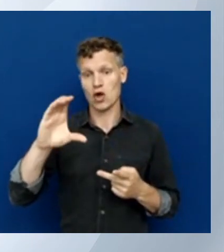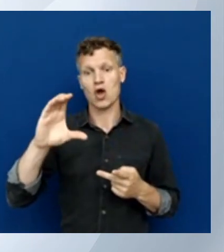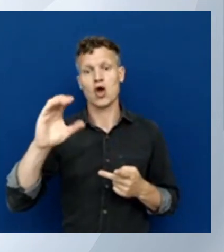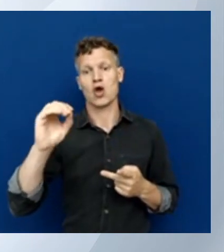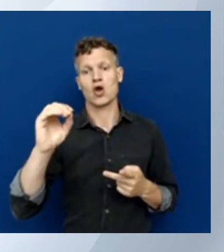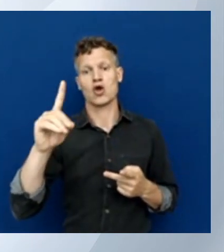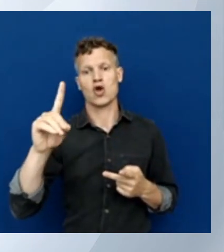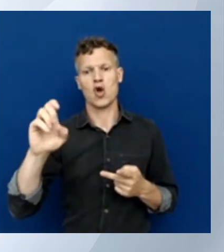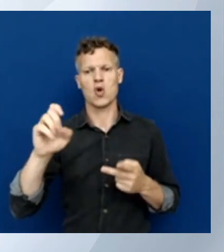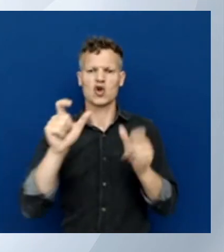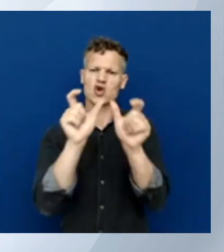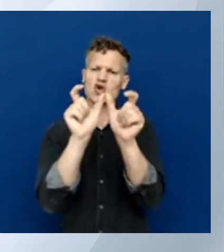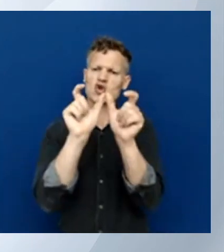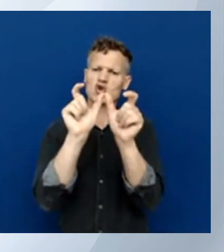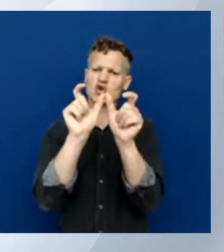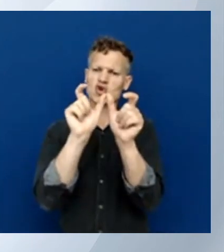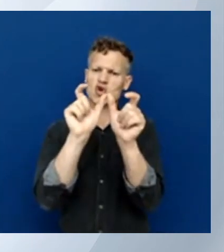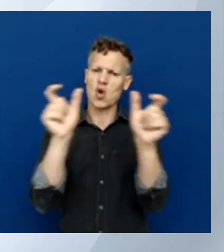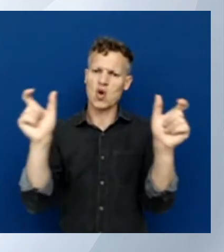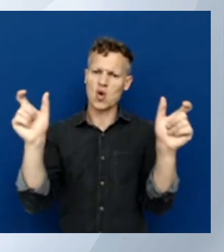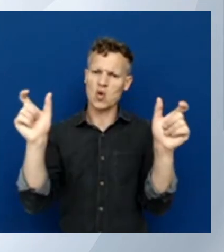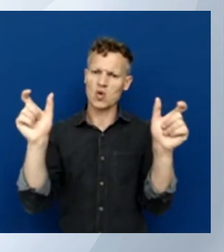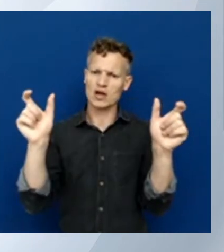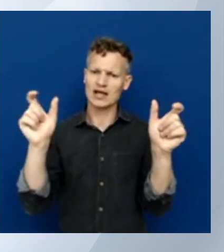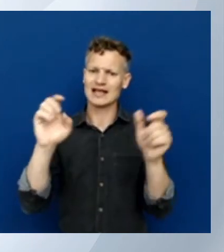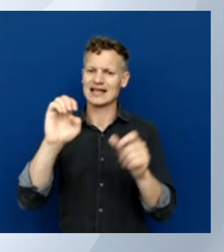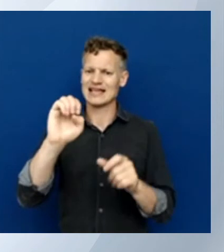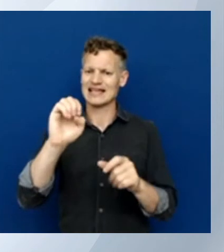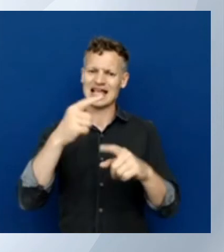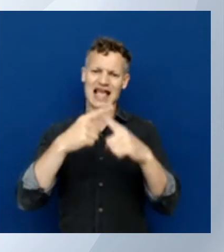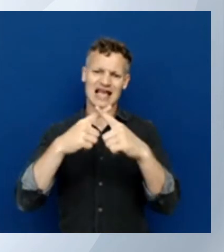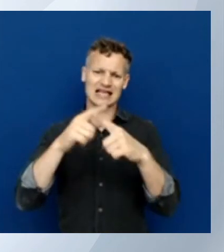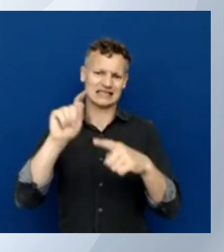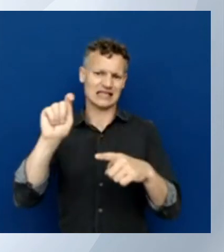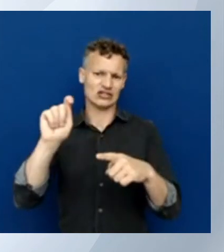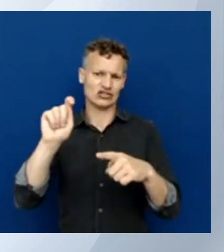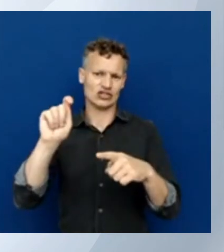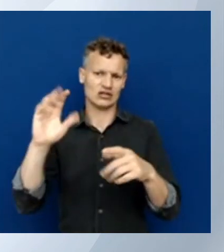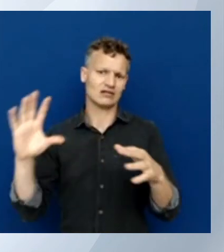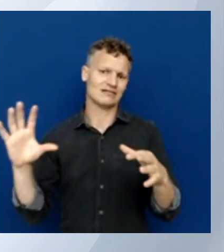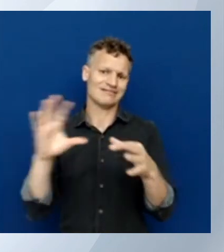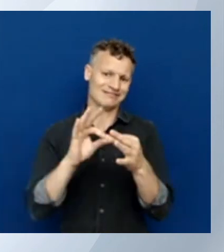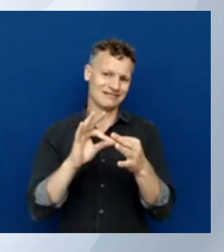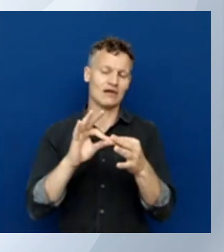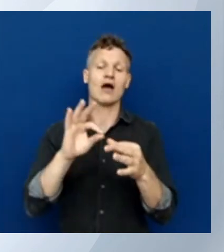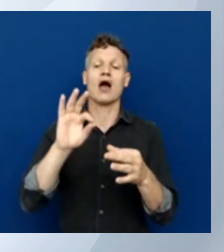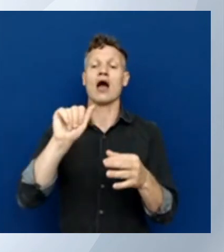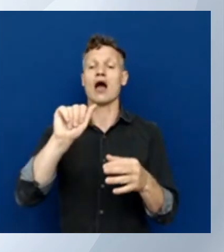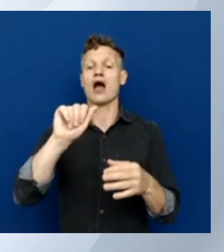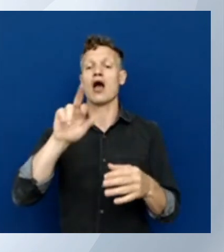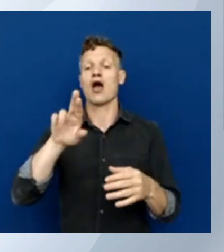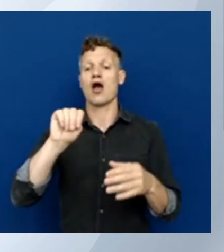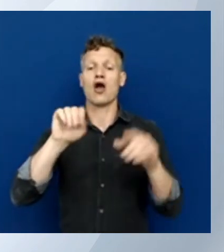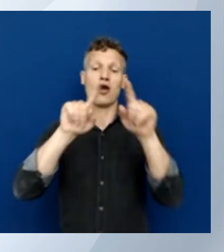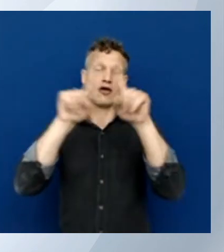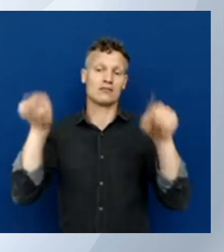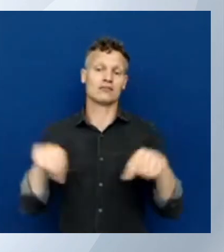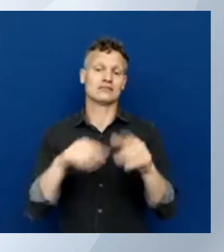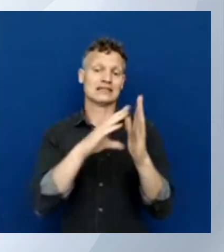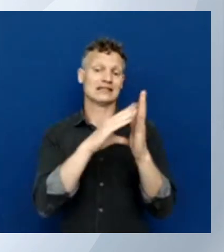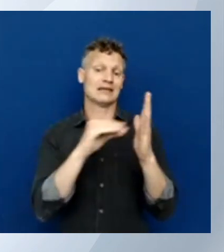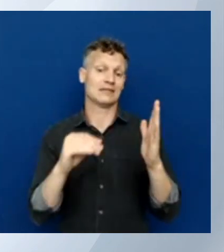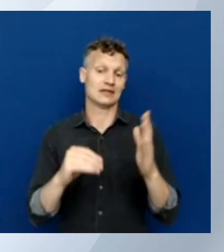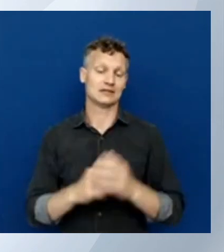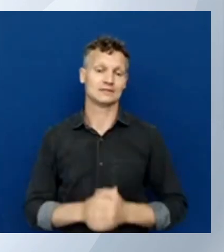toolings are free and let's say you're starting with an empty template here and you do not have the option to